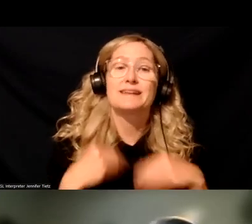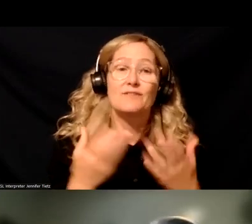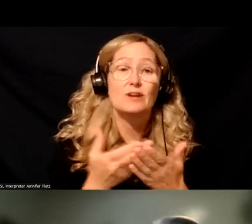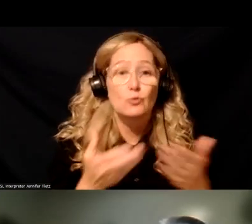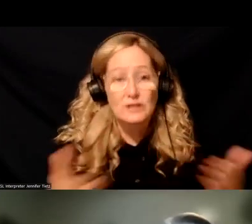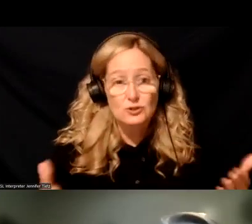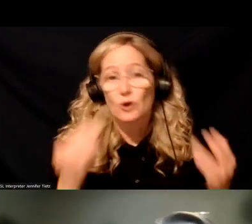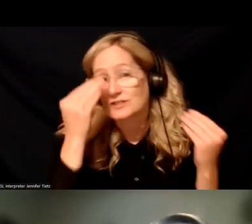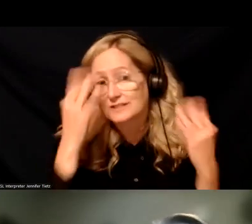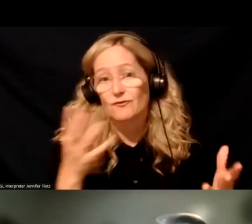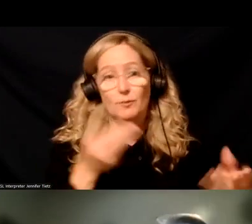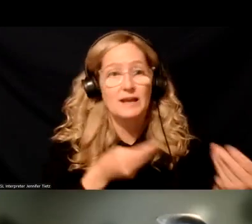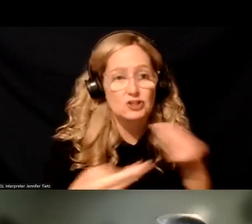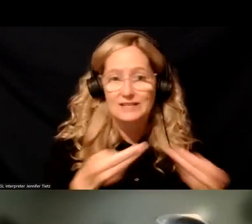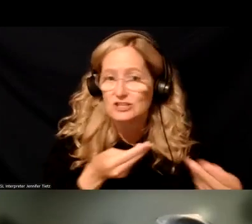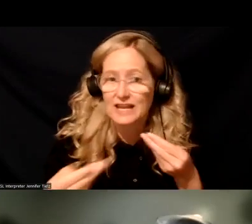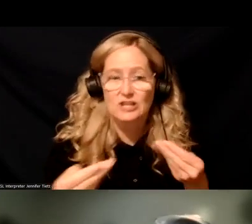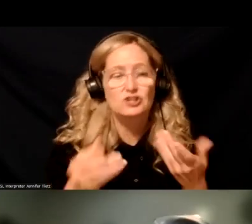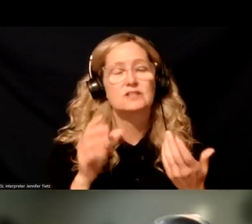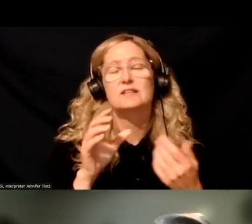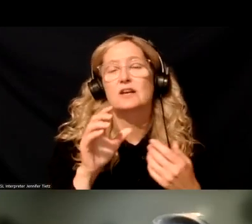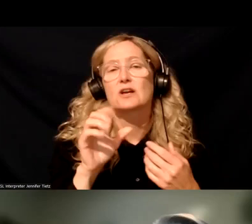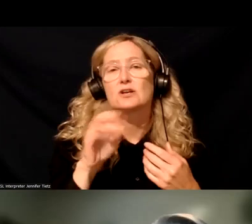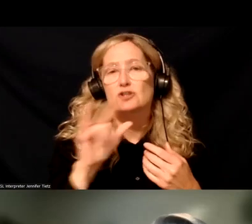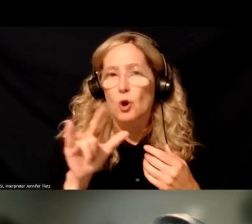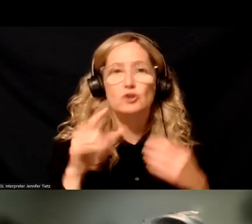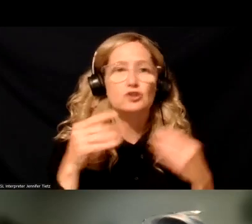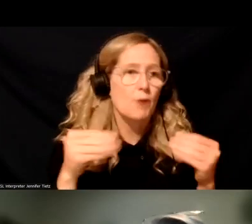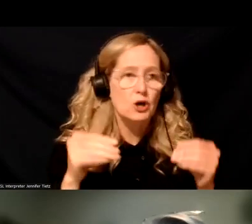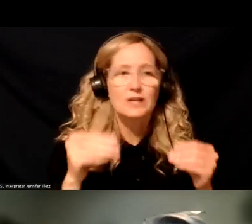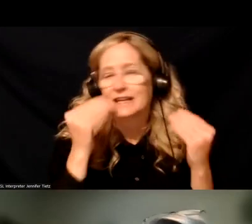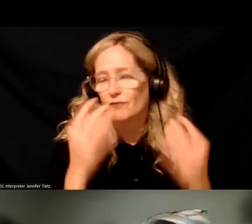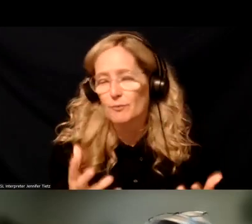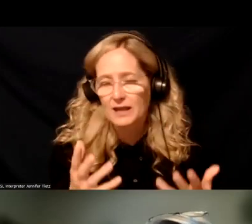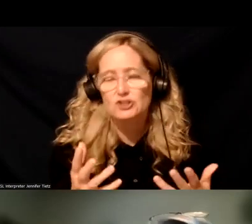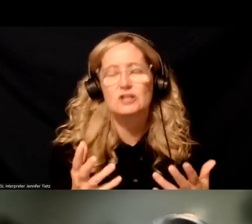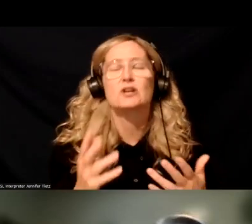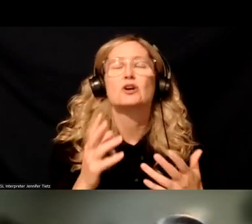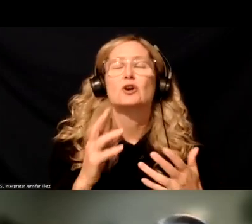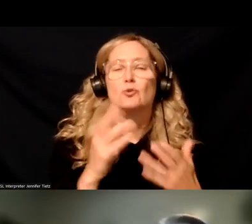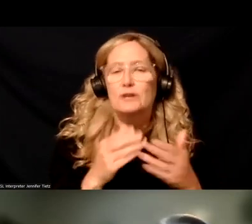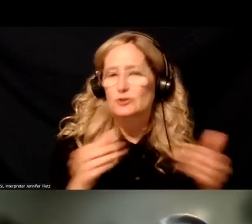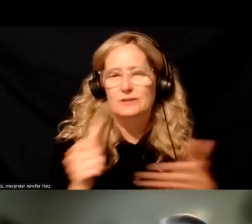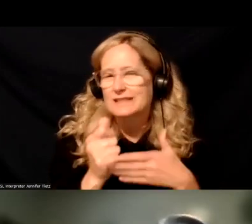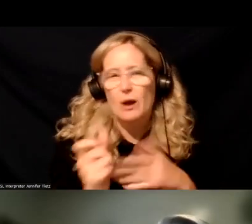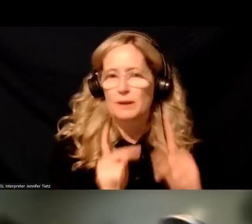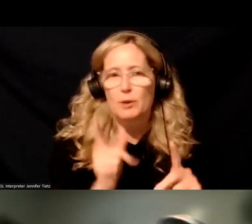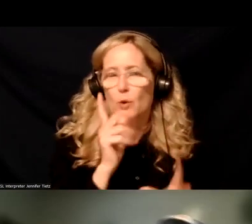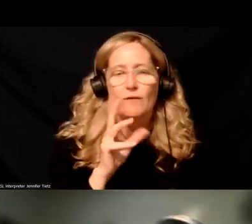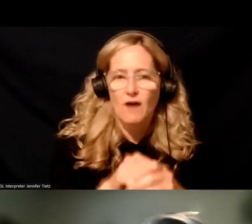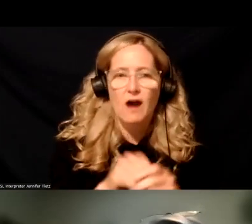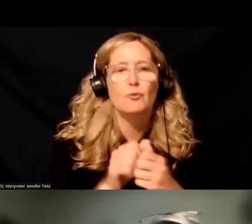informational exchanges, social marketing material and resource guides that are helping those who are participating in an